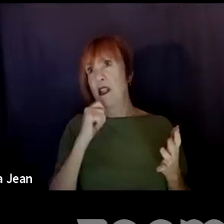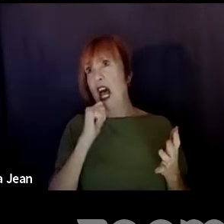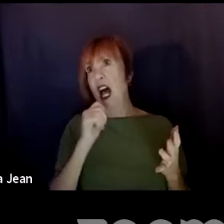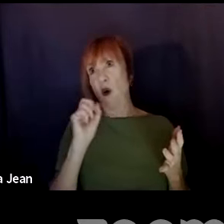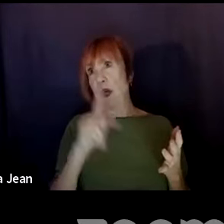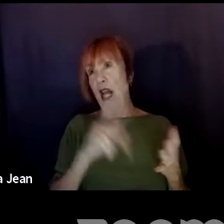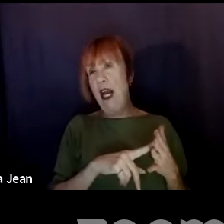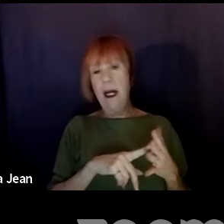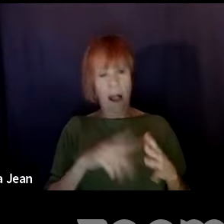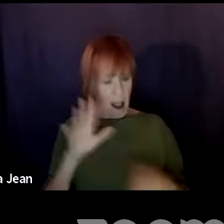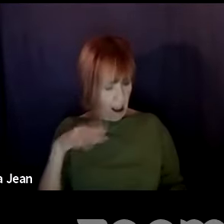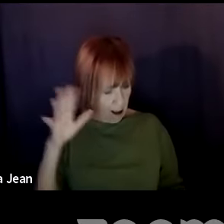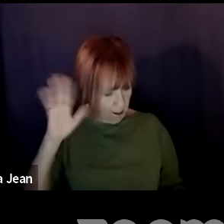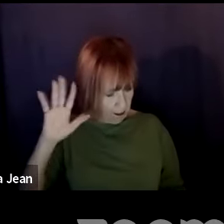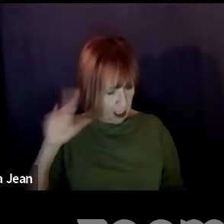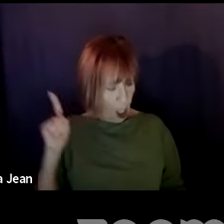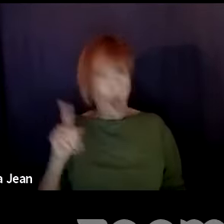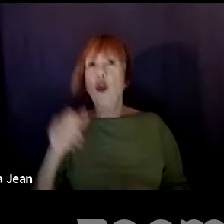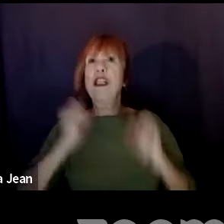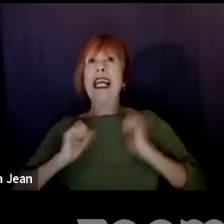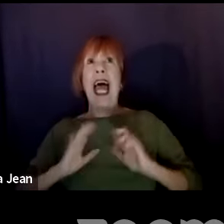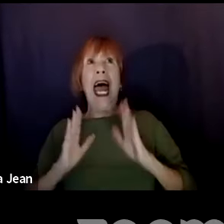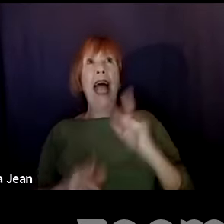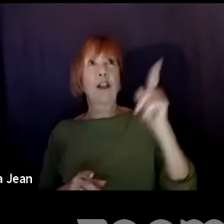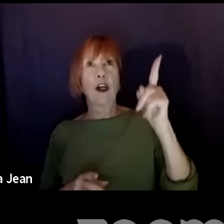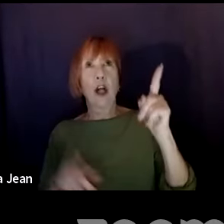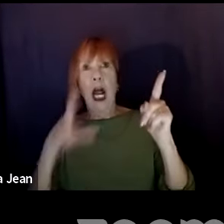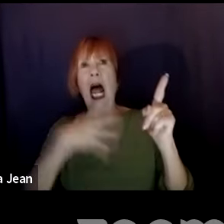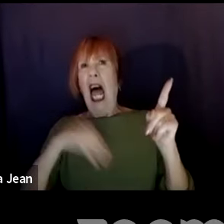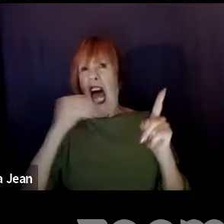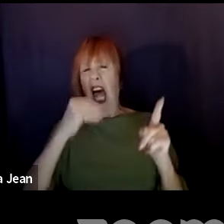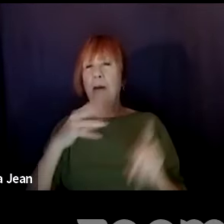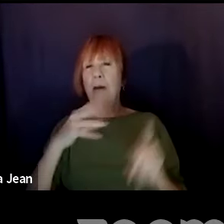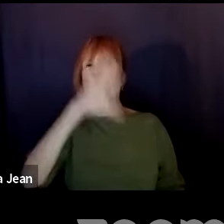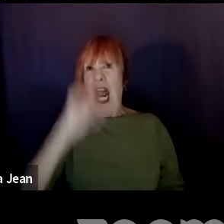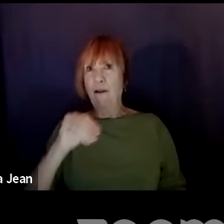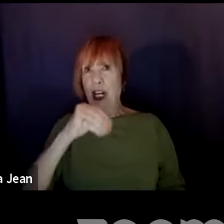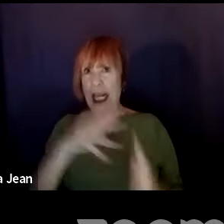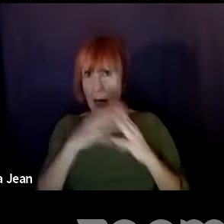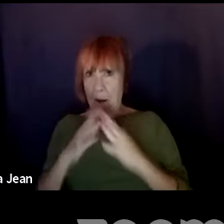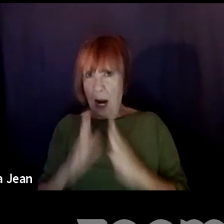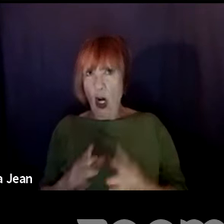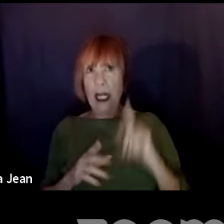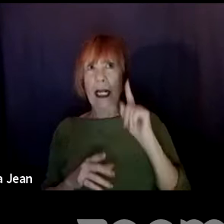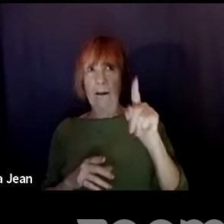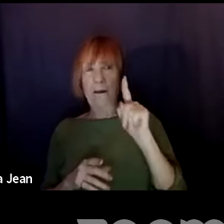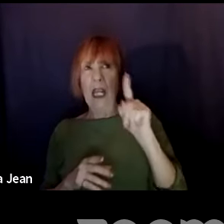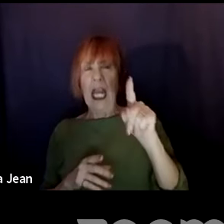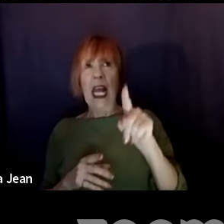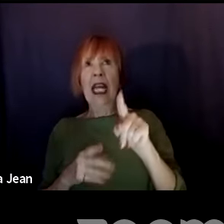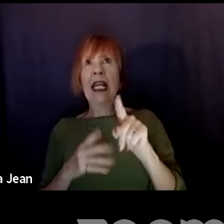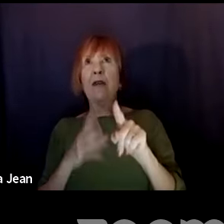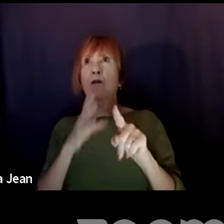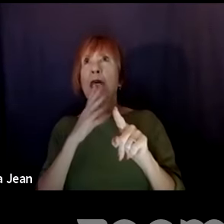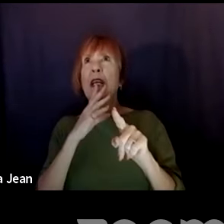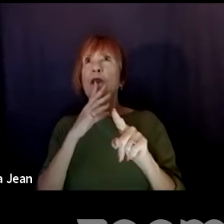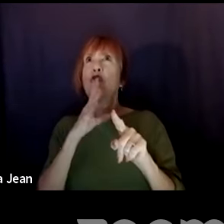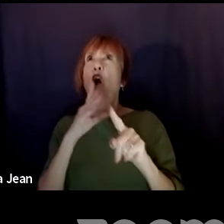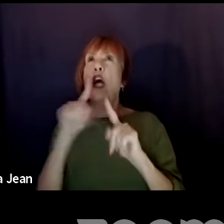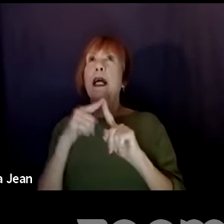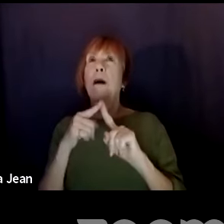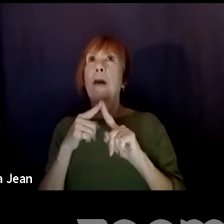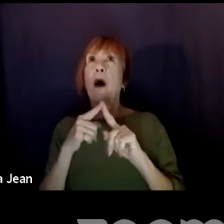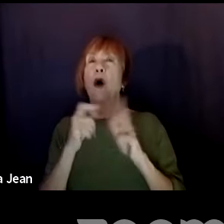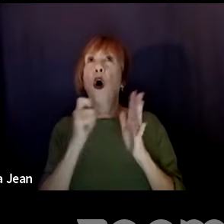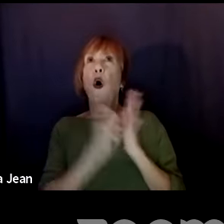just did a, um, I forget the actor, but he just, he's African-American and he talked about reading scripts that he knew that the dialogue was written